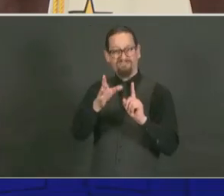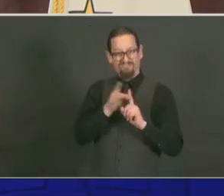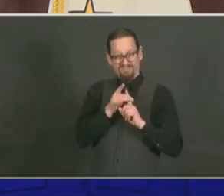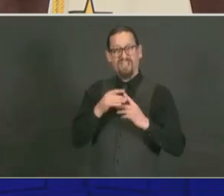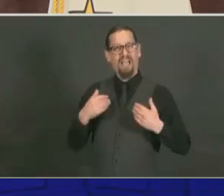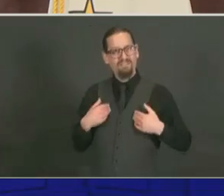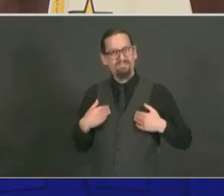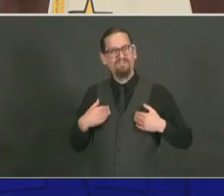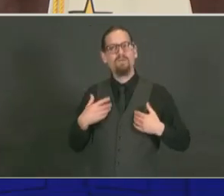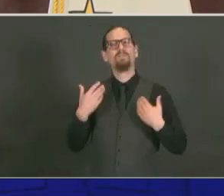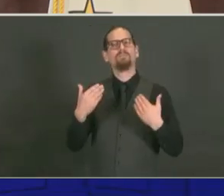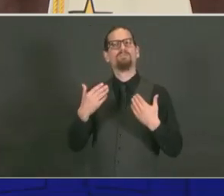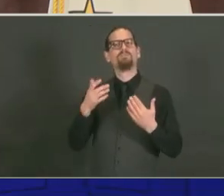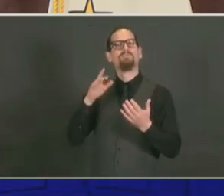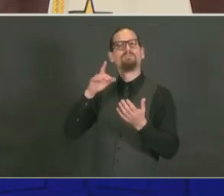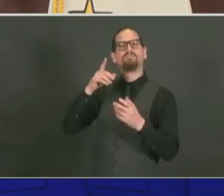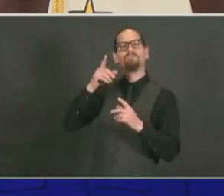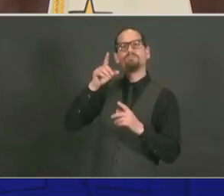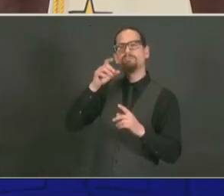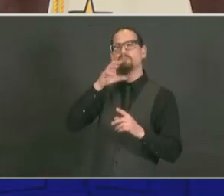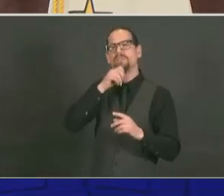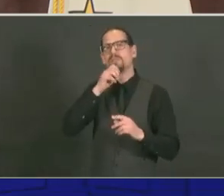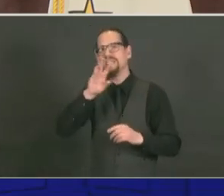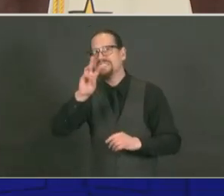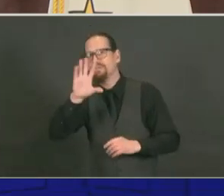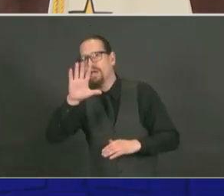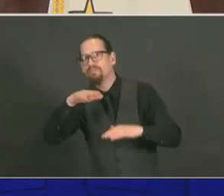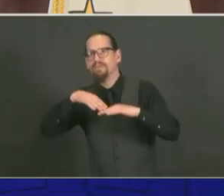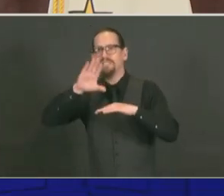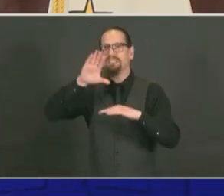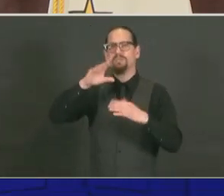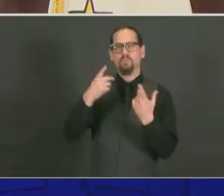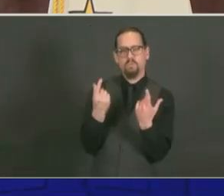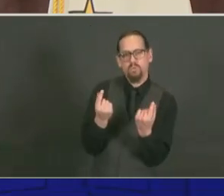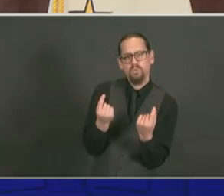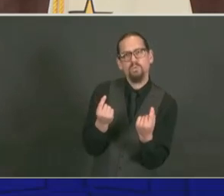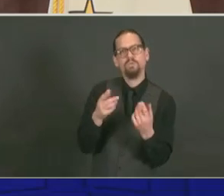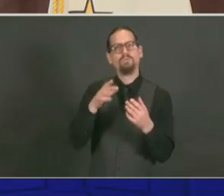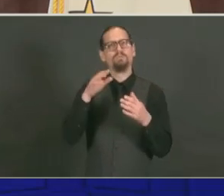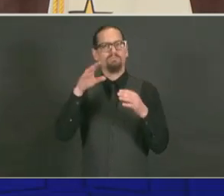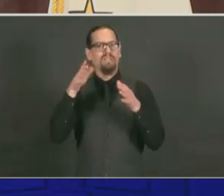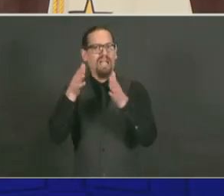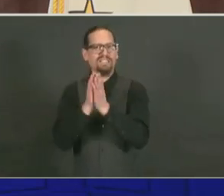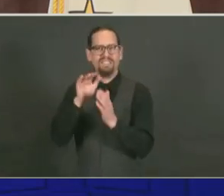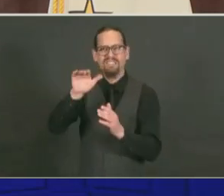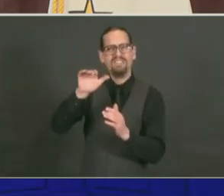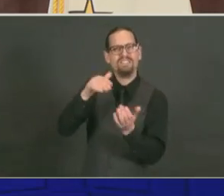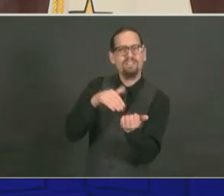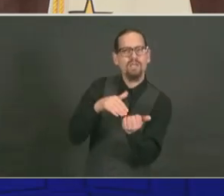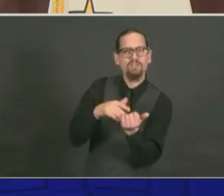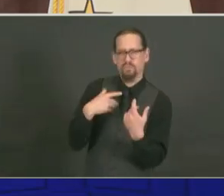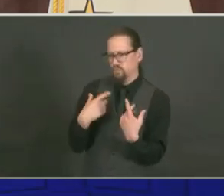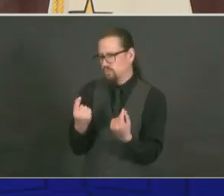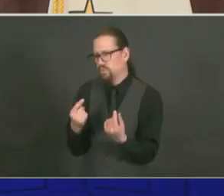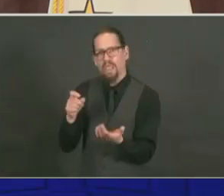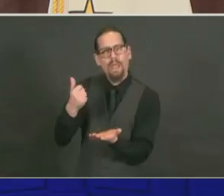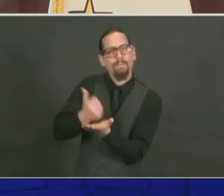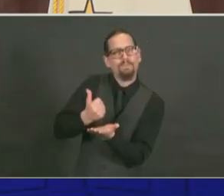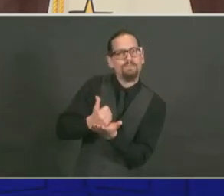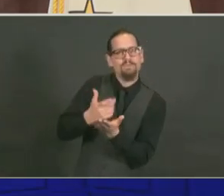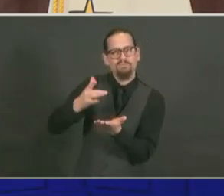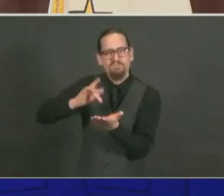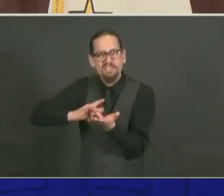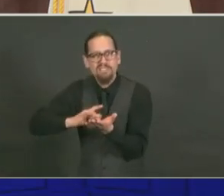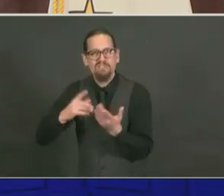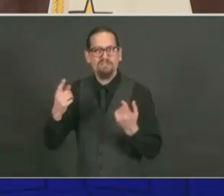get access to the treatment because it is there for you and is an excellent tool to help keep you out of the hospital.